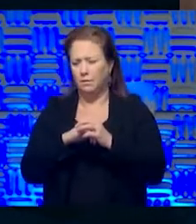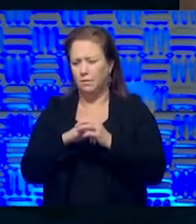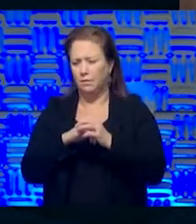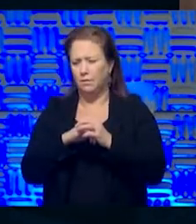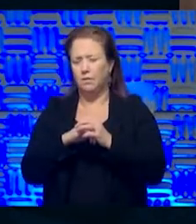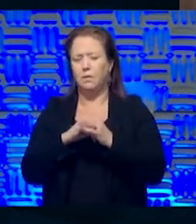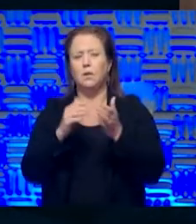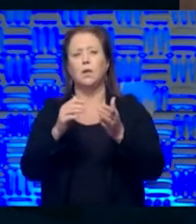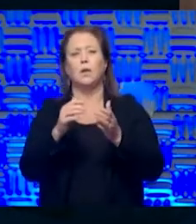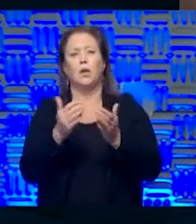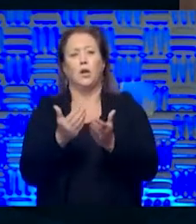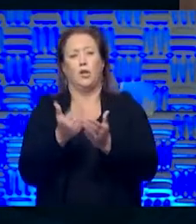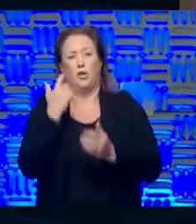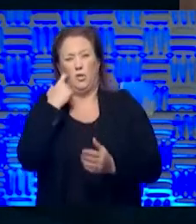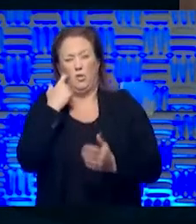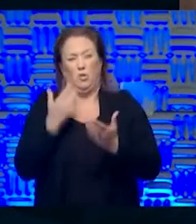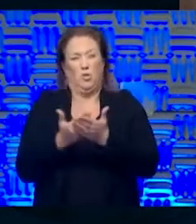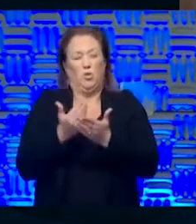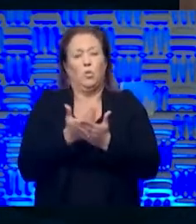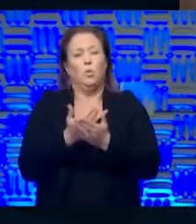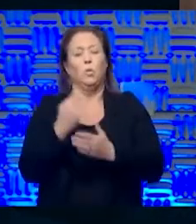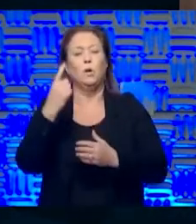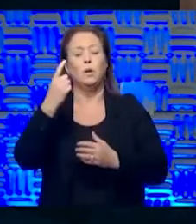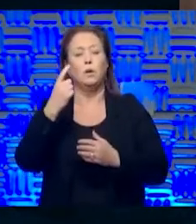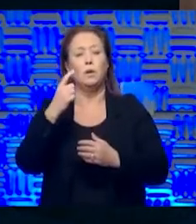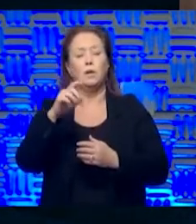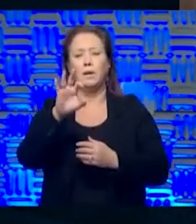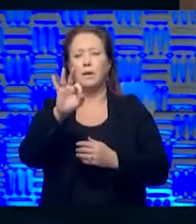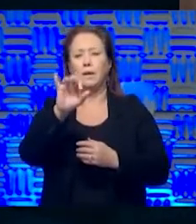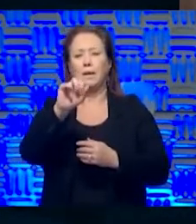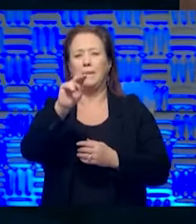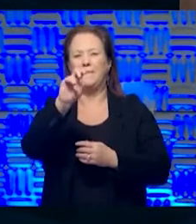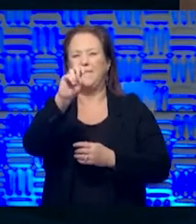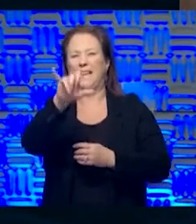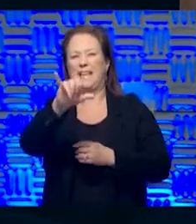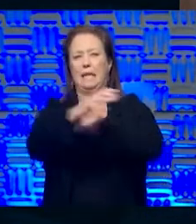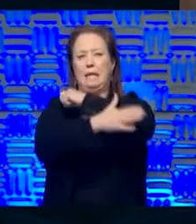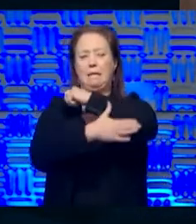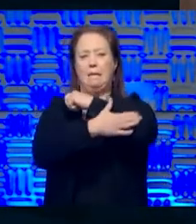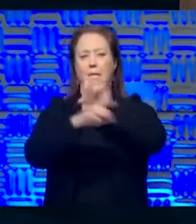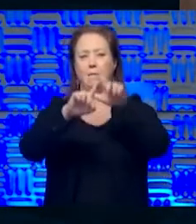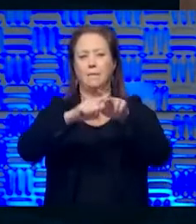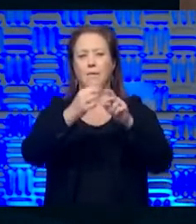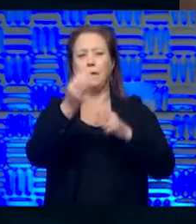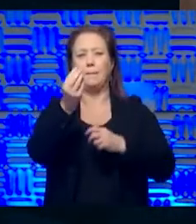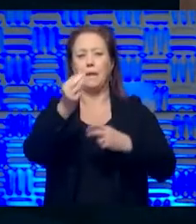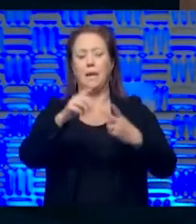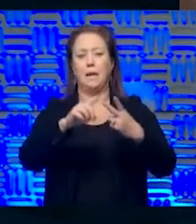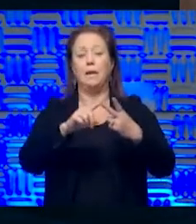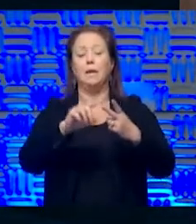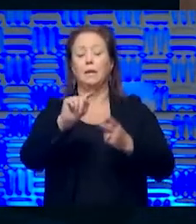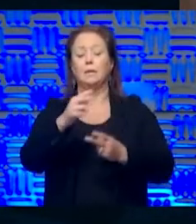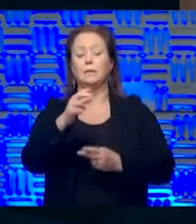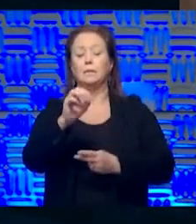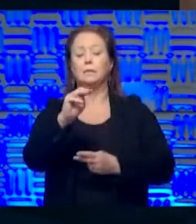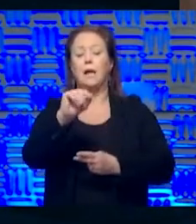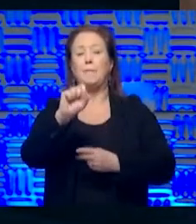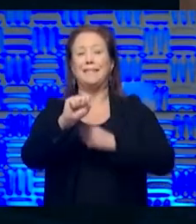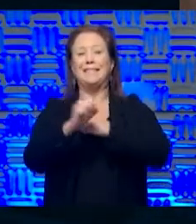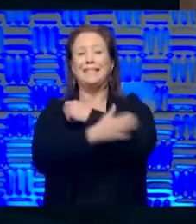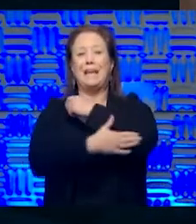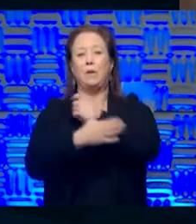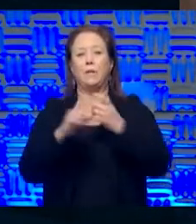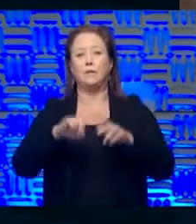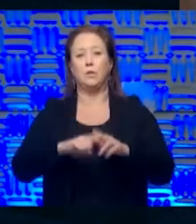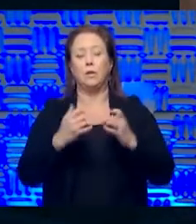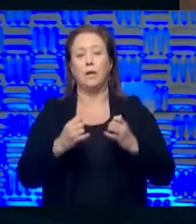The newest ones will be in Finney County starting Monday and Thomas County starting today. So Colby and